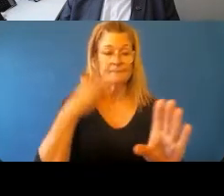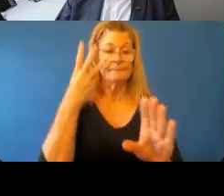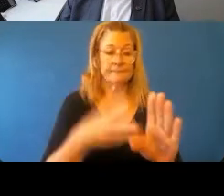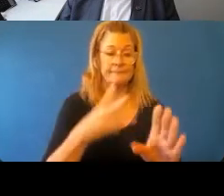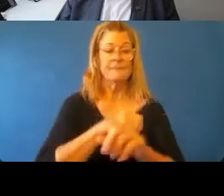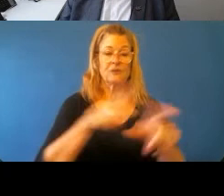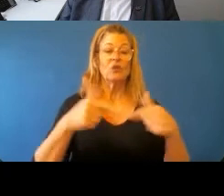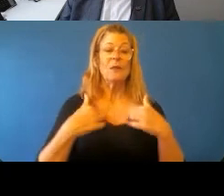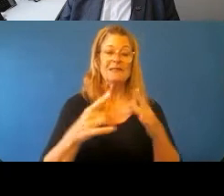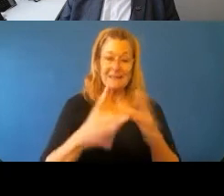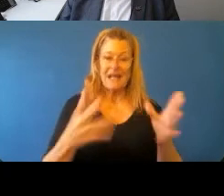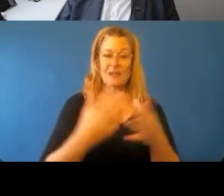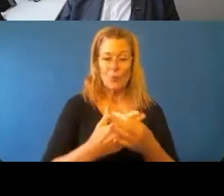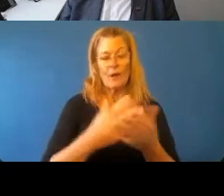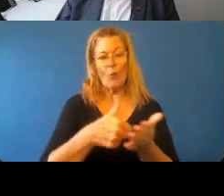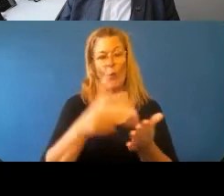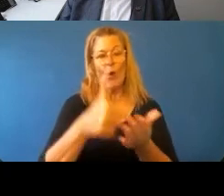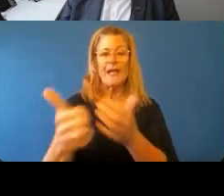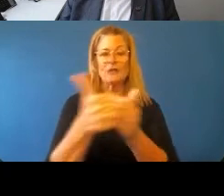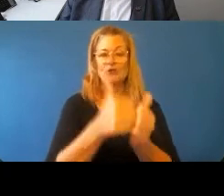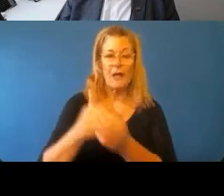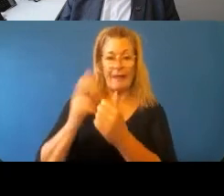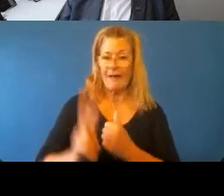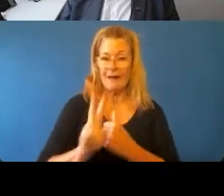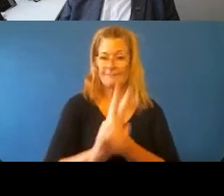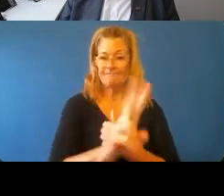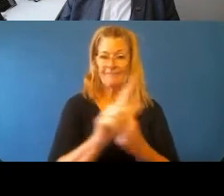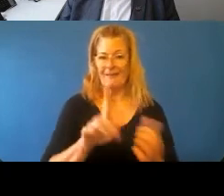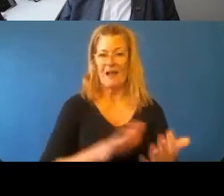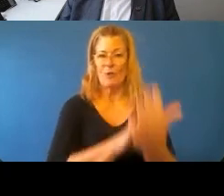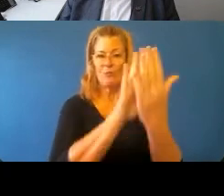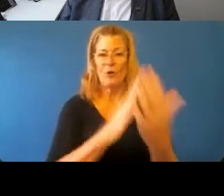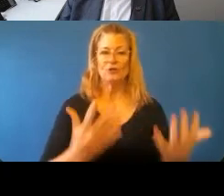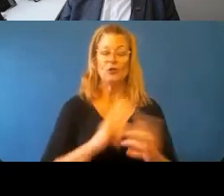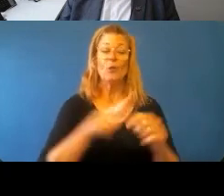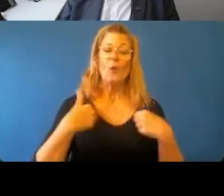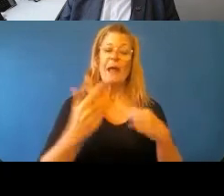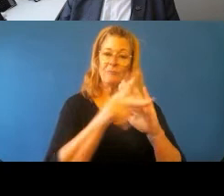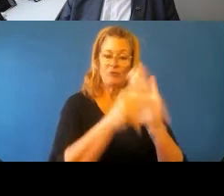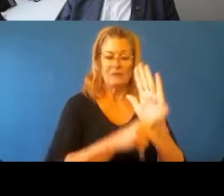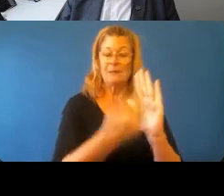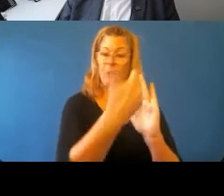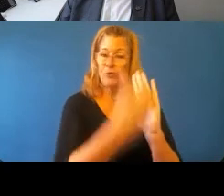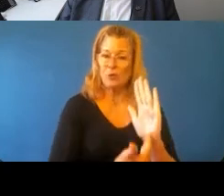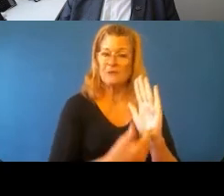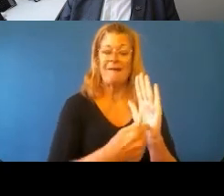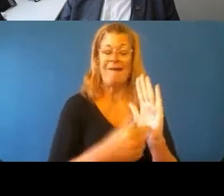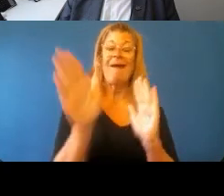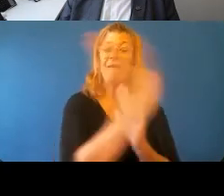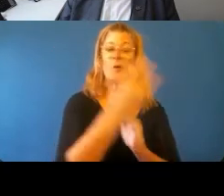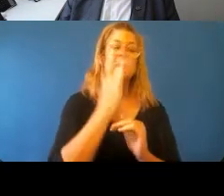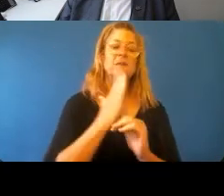together partnership approach. We had principles such as that everybody, regardless of which organization they worked in had an equal say.